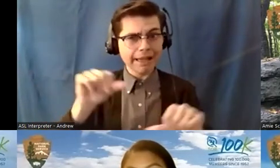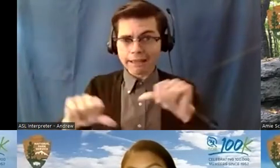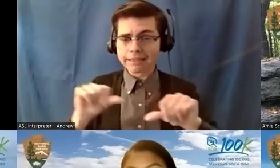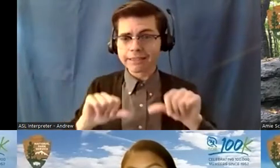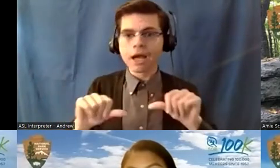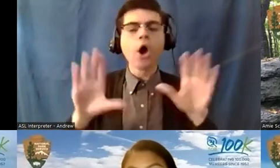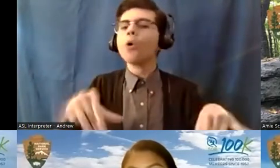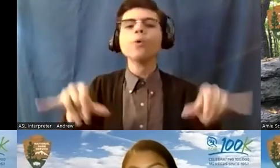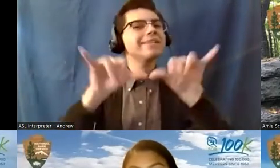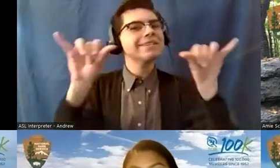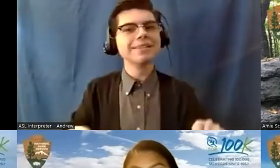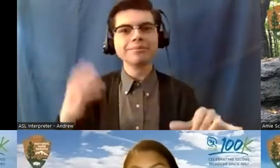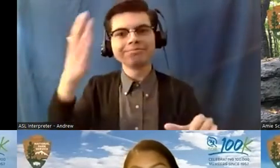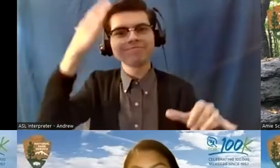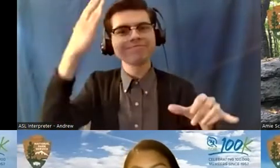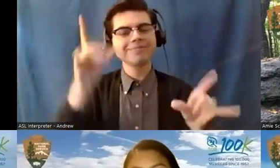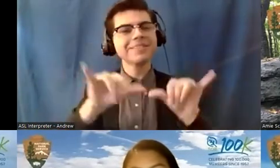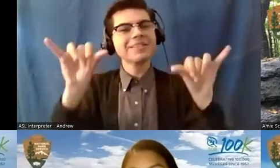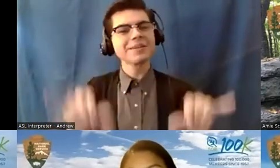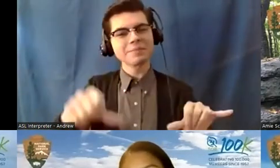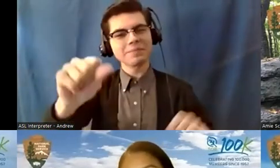Systems, duh. Yes, that makes sense.